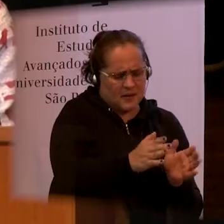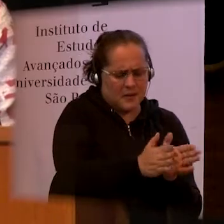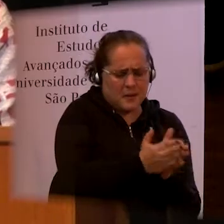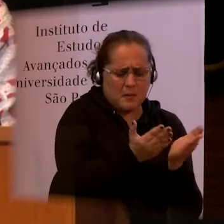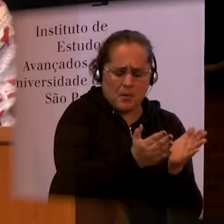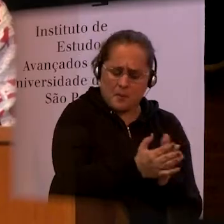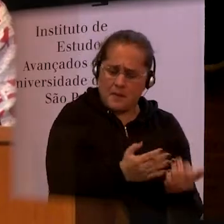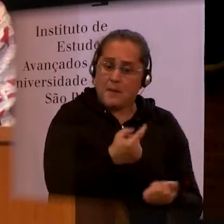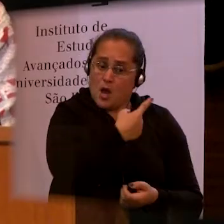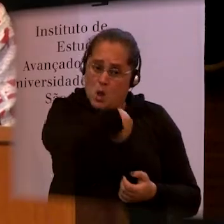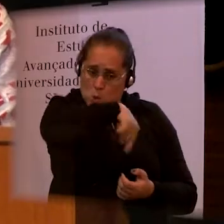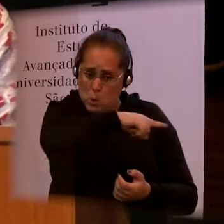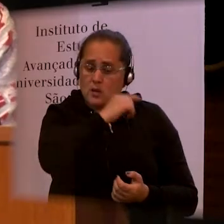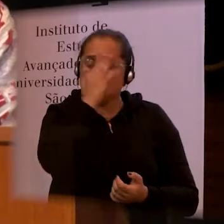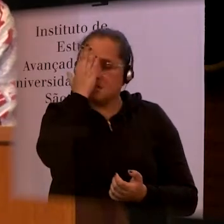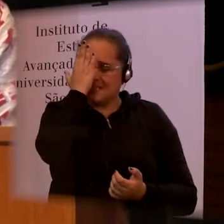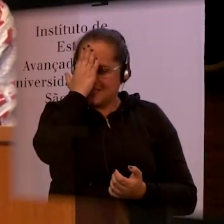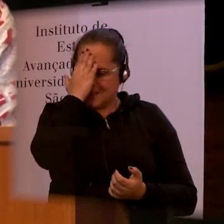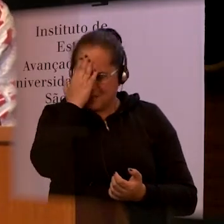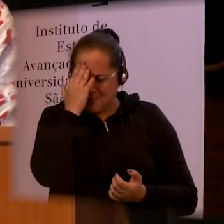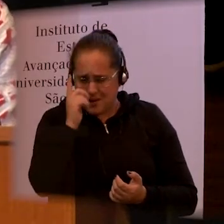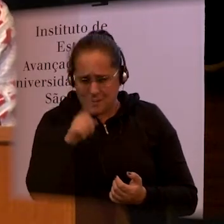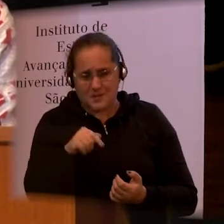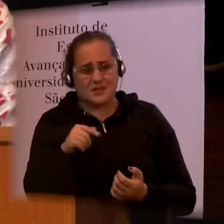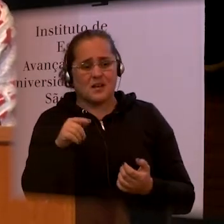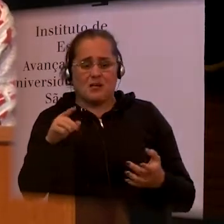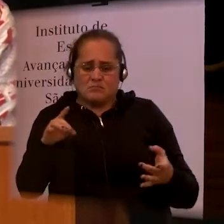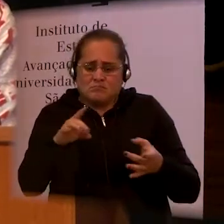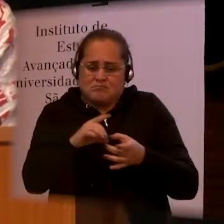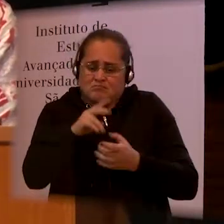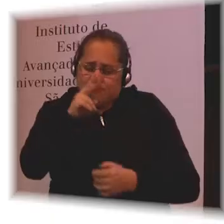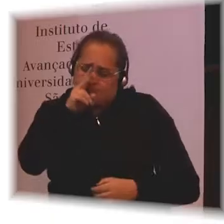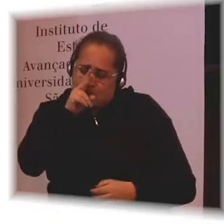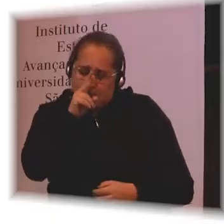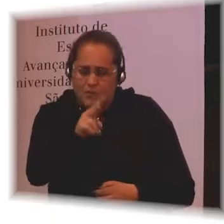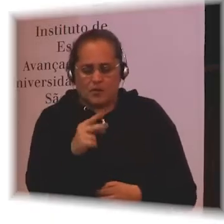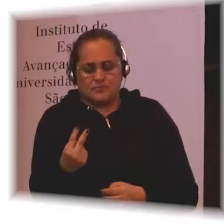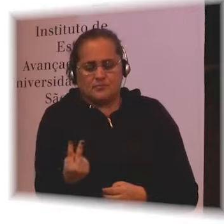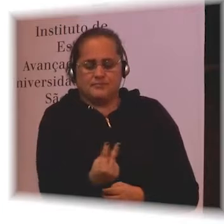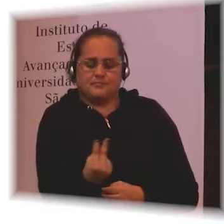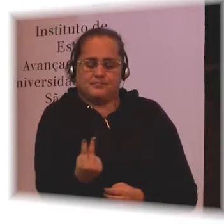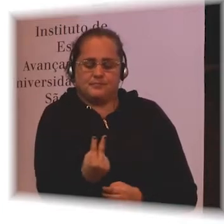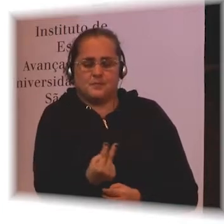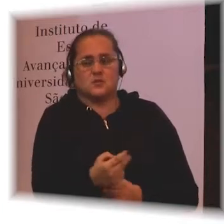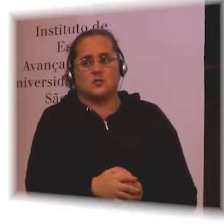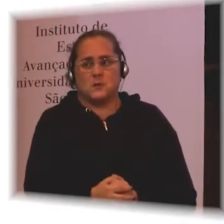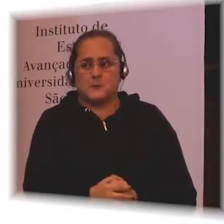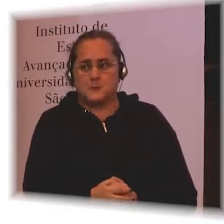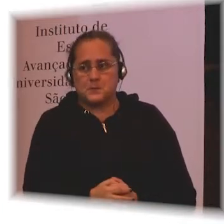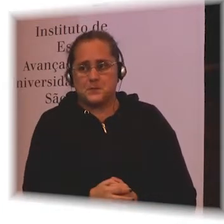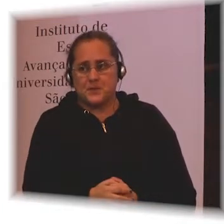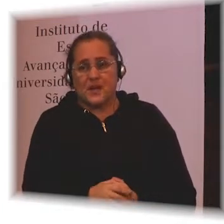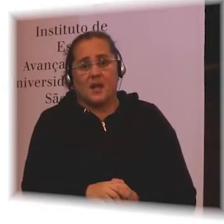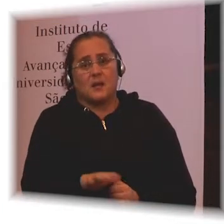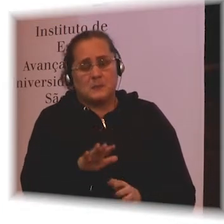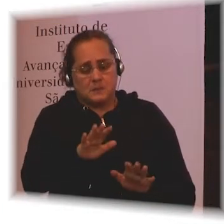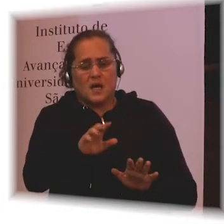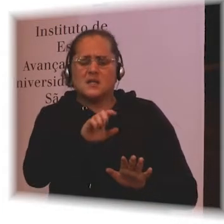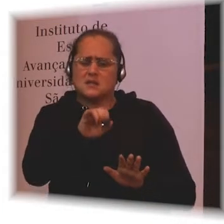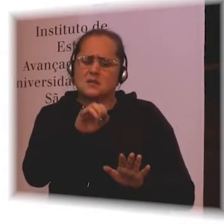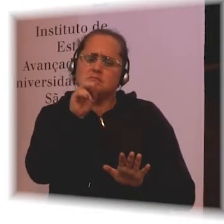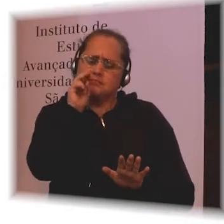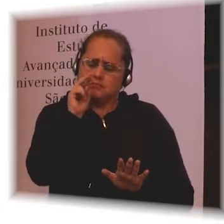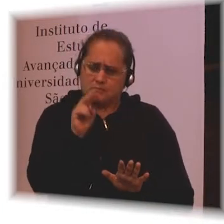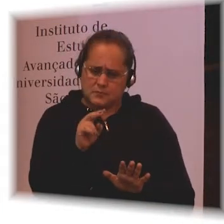There is a very strong relationship between disability and poverty. And then if we look more broadly, all these different